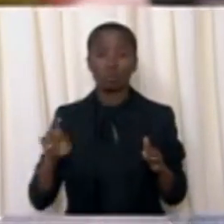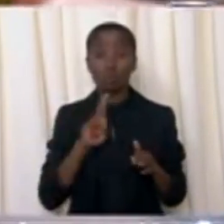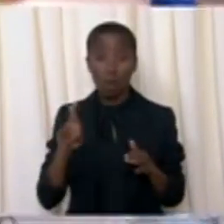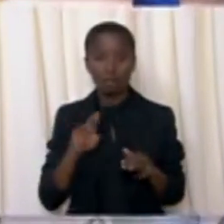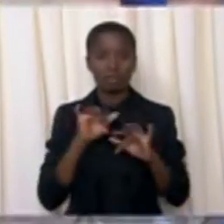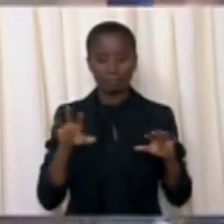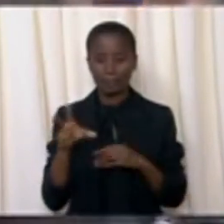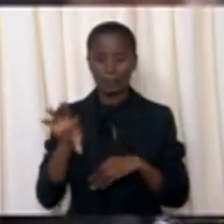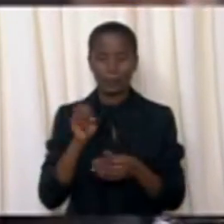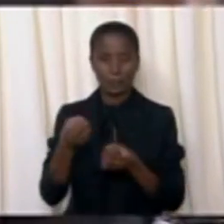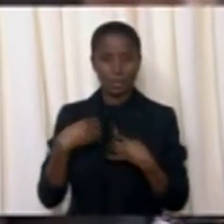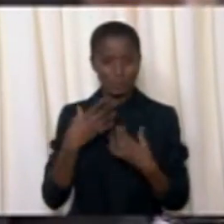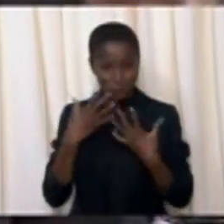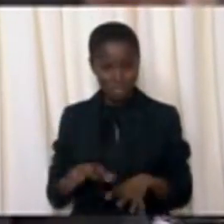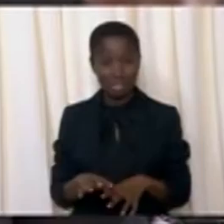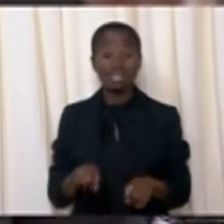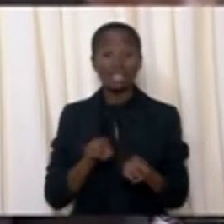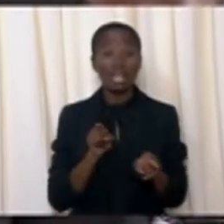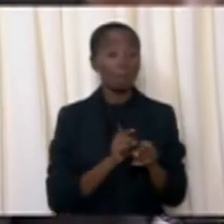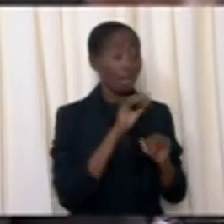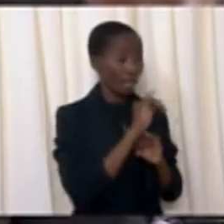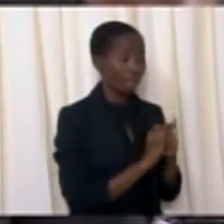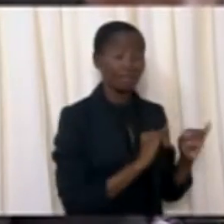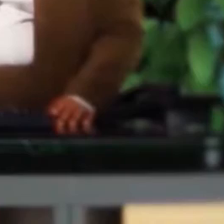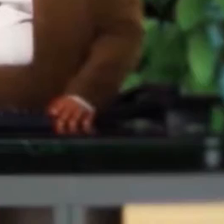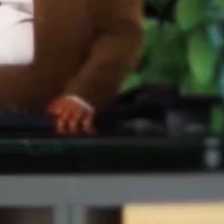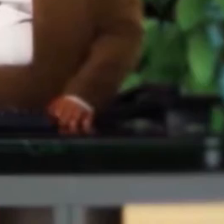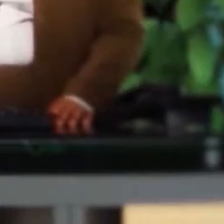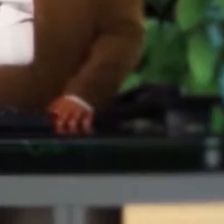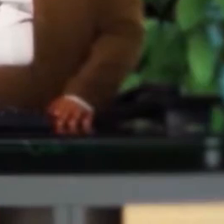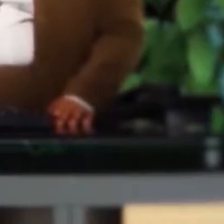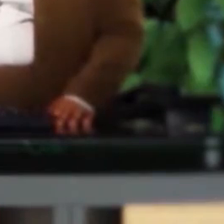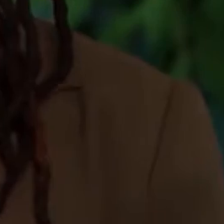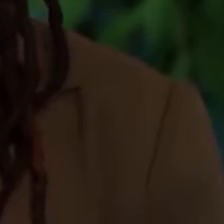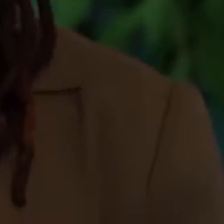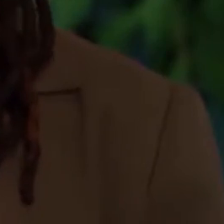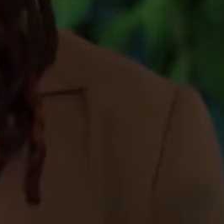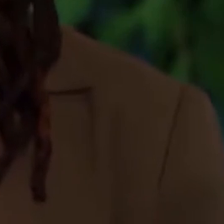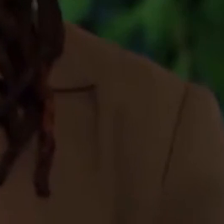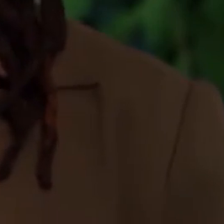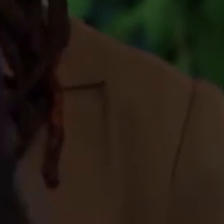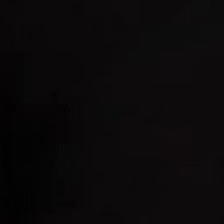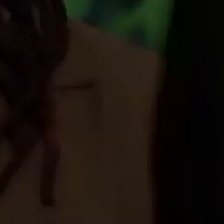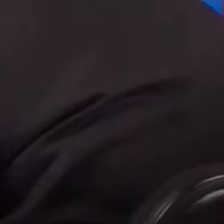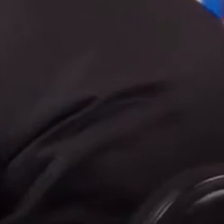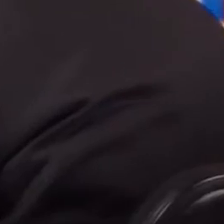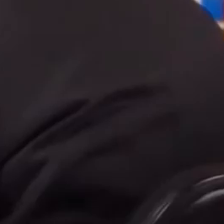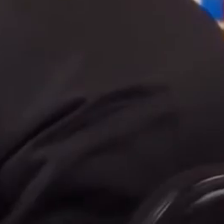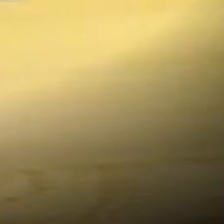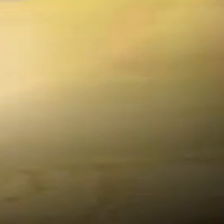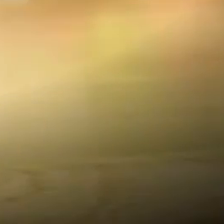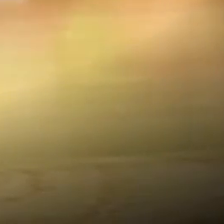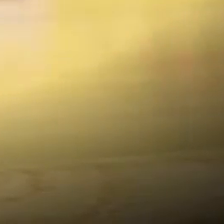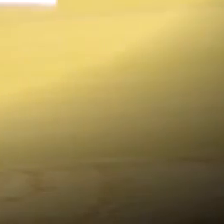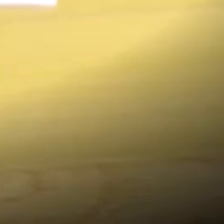The Houteng Investment Centre, our one-stop shop and the team at the Houteng Growth and